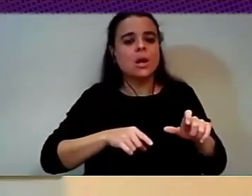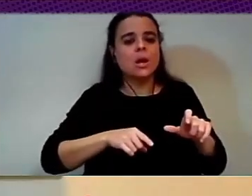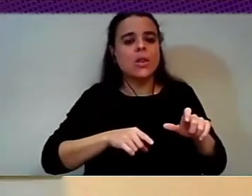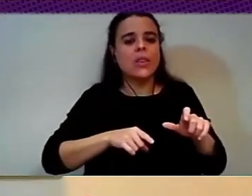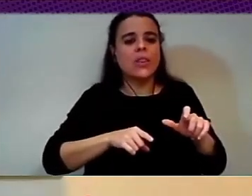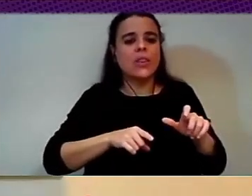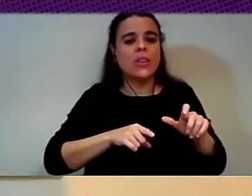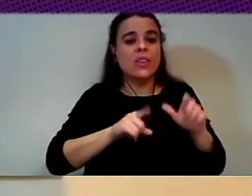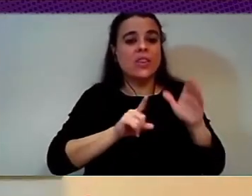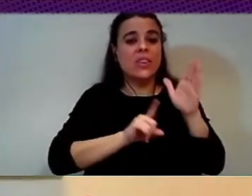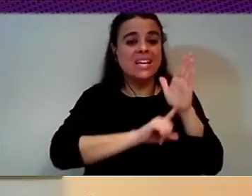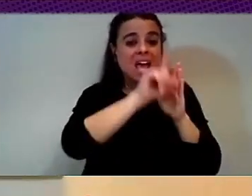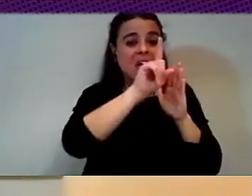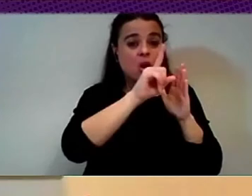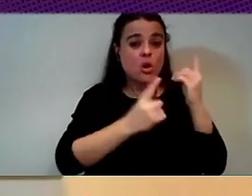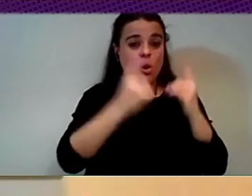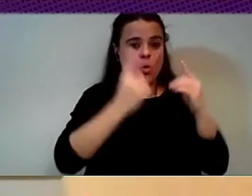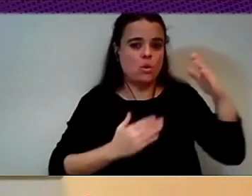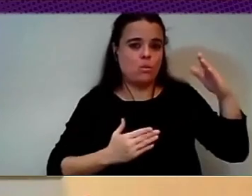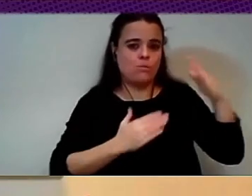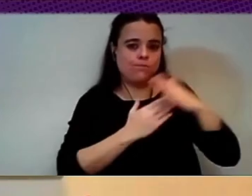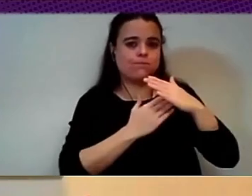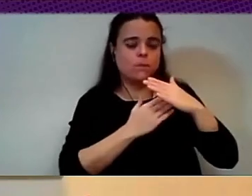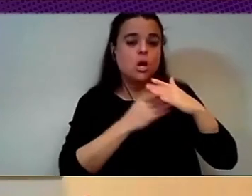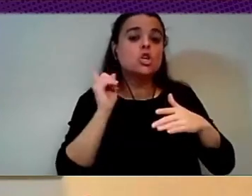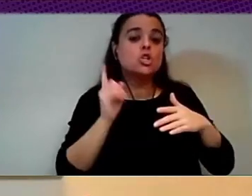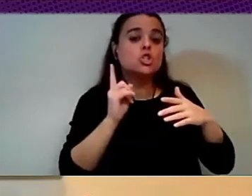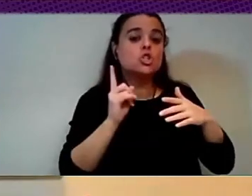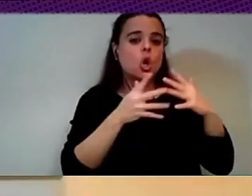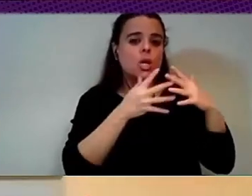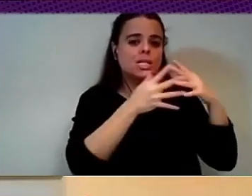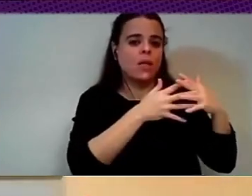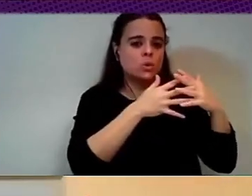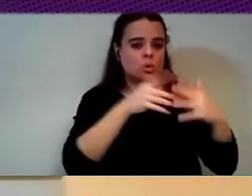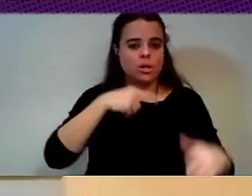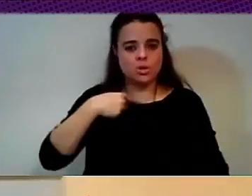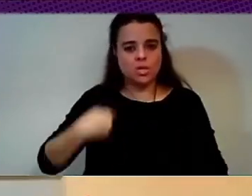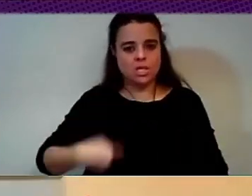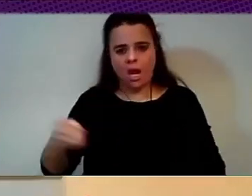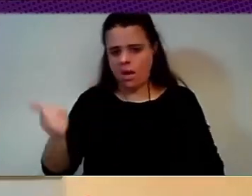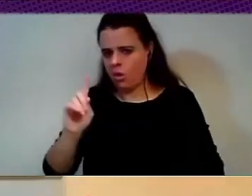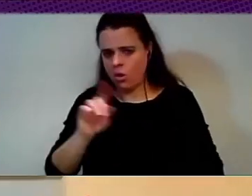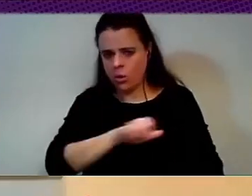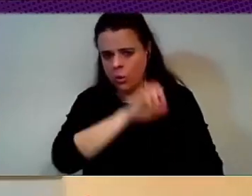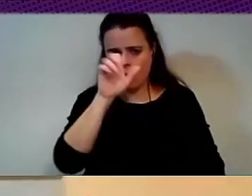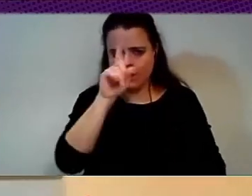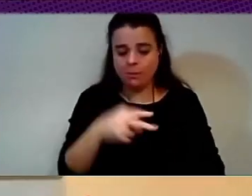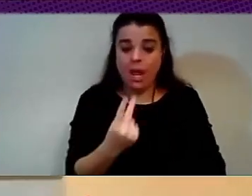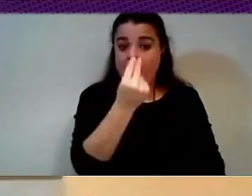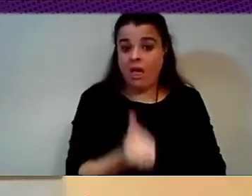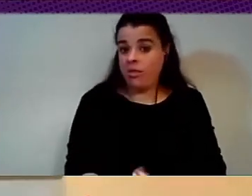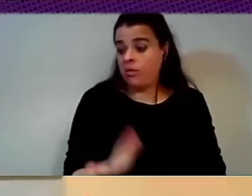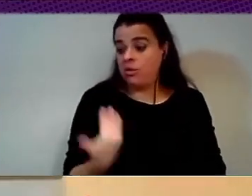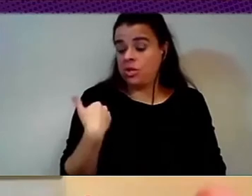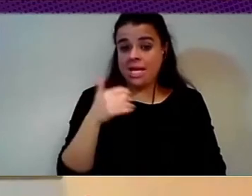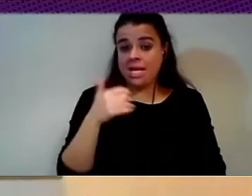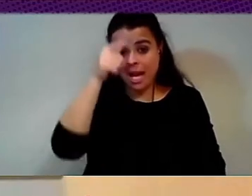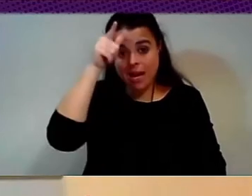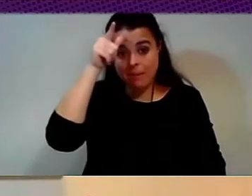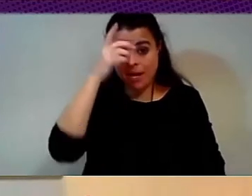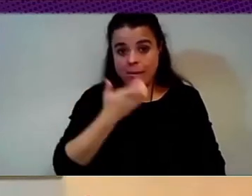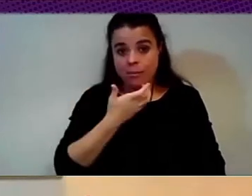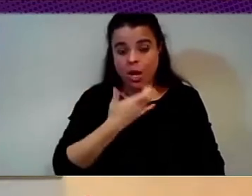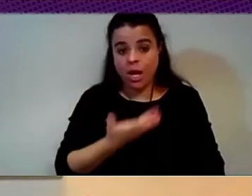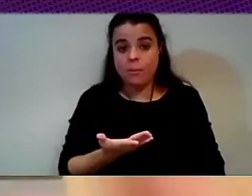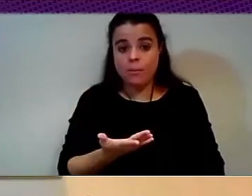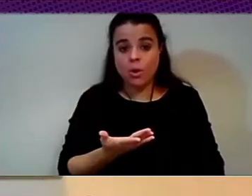is happening in Europe. mean, Germany two days ago blocked the Chinese acquisition of a biotech company, which now is